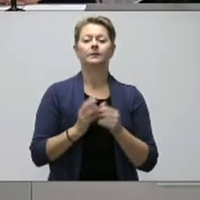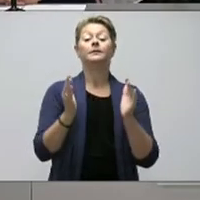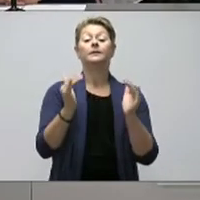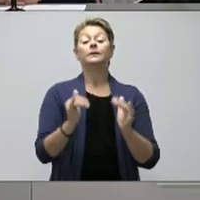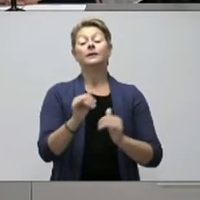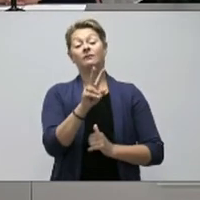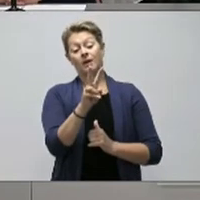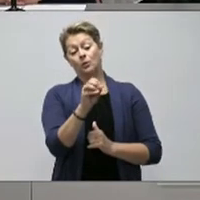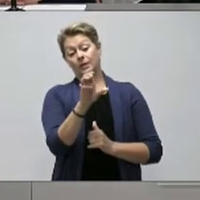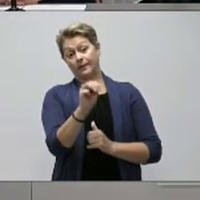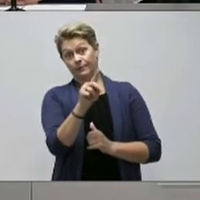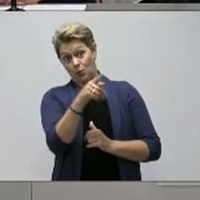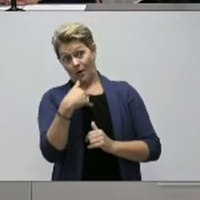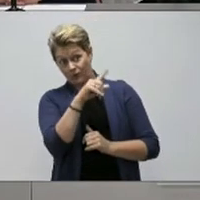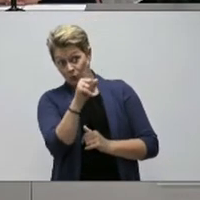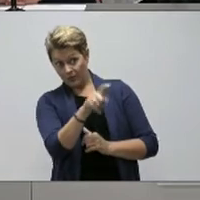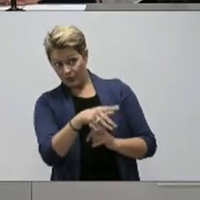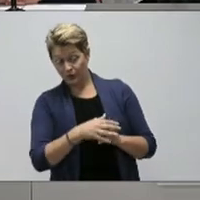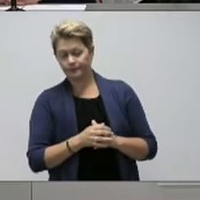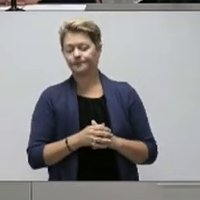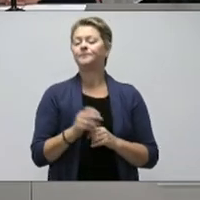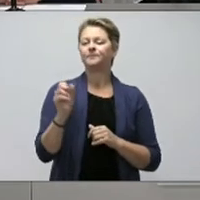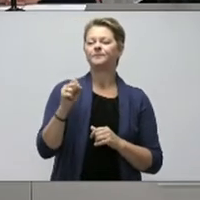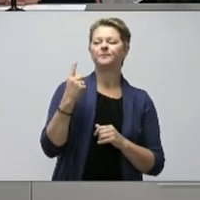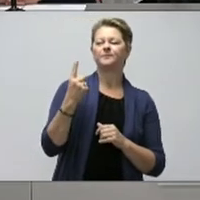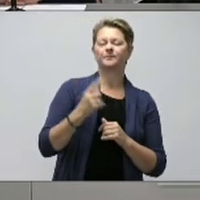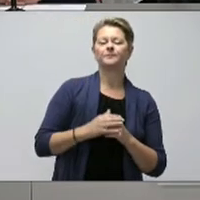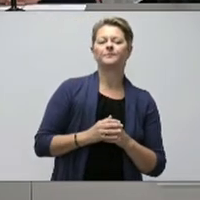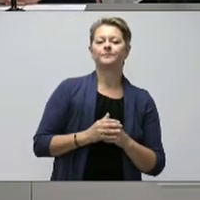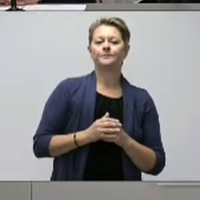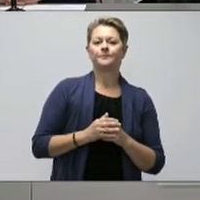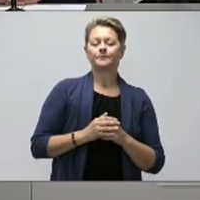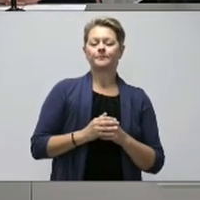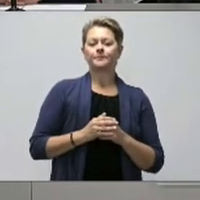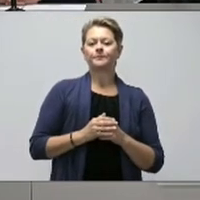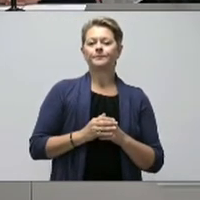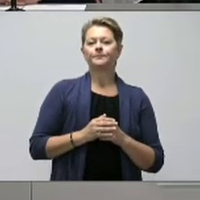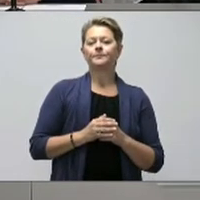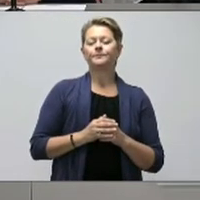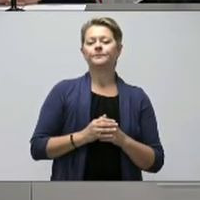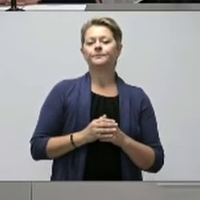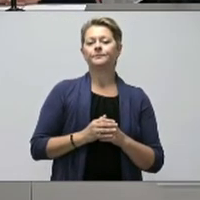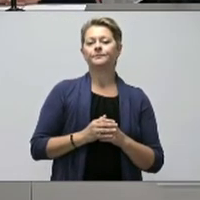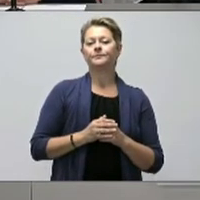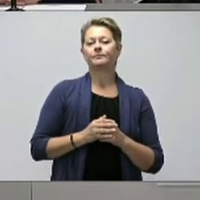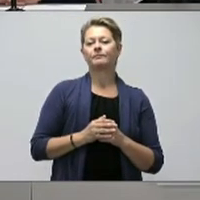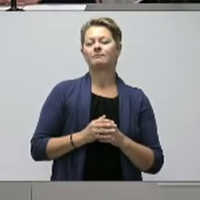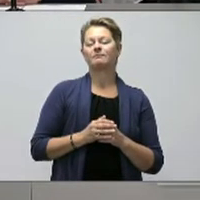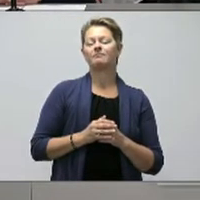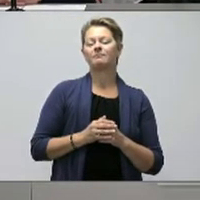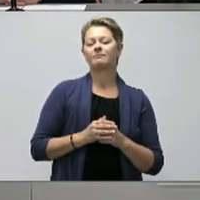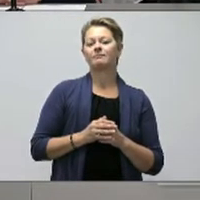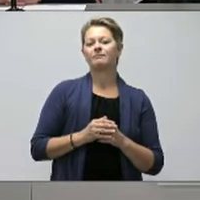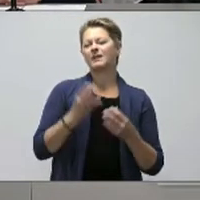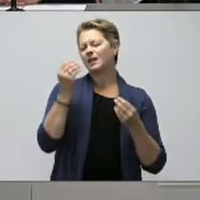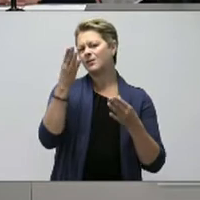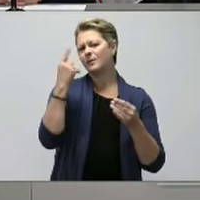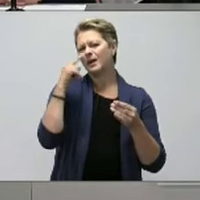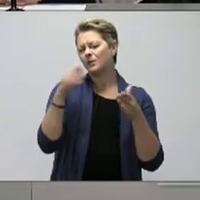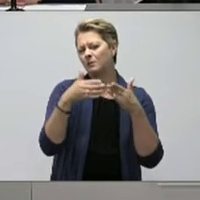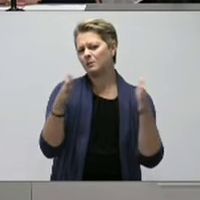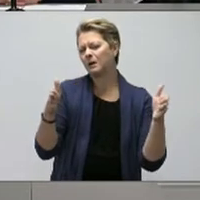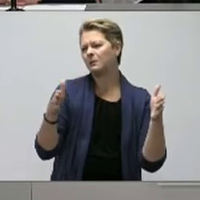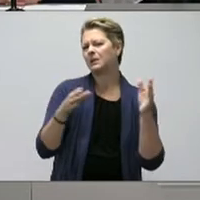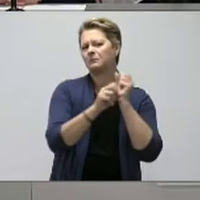BOCN, do you have a further question? Yes, just one further follow-up on the information for the public and communications